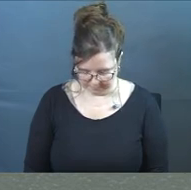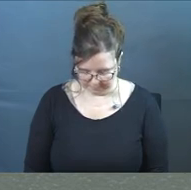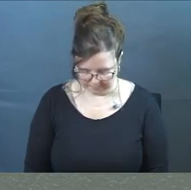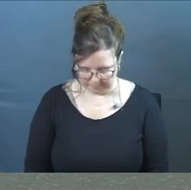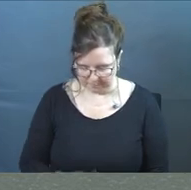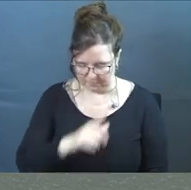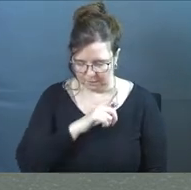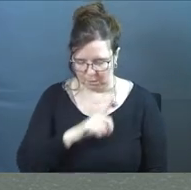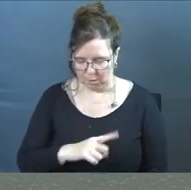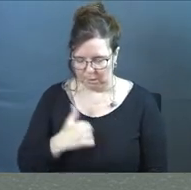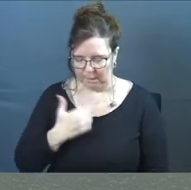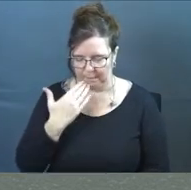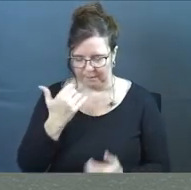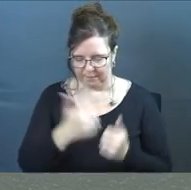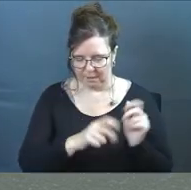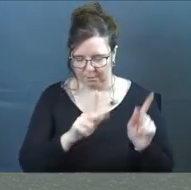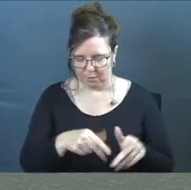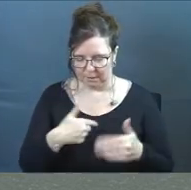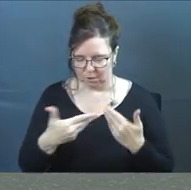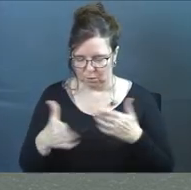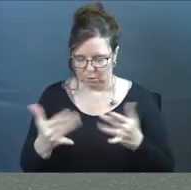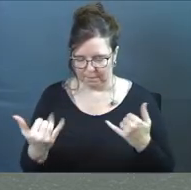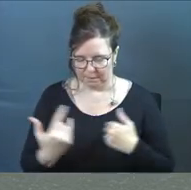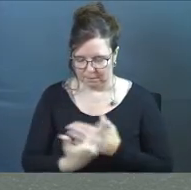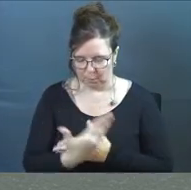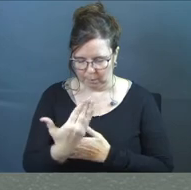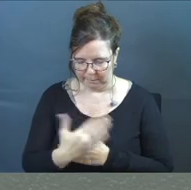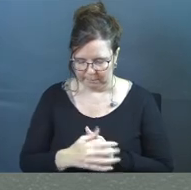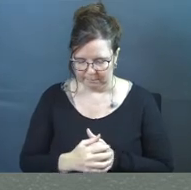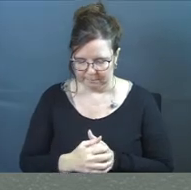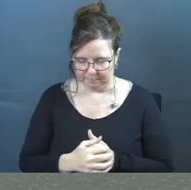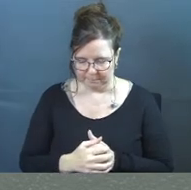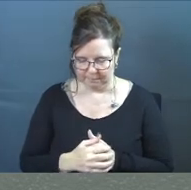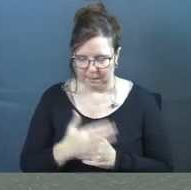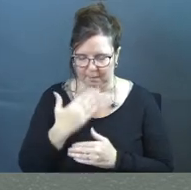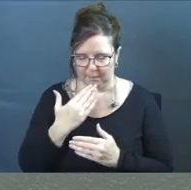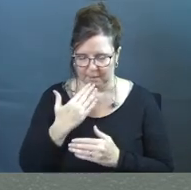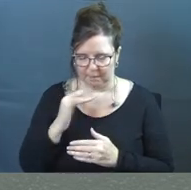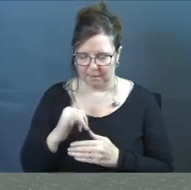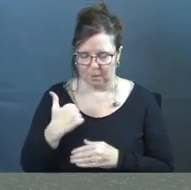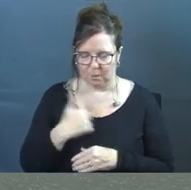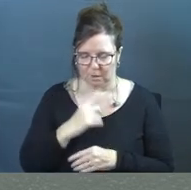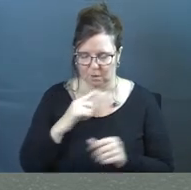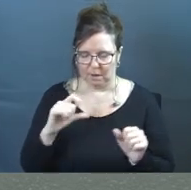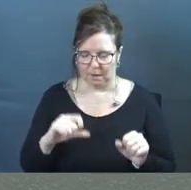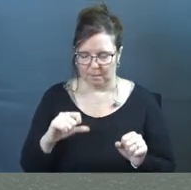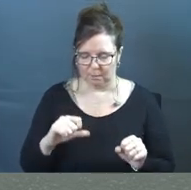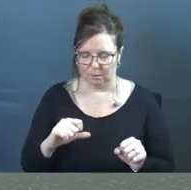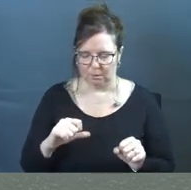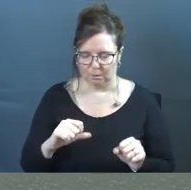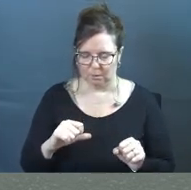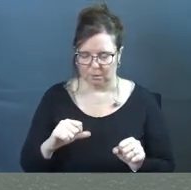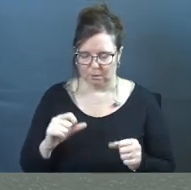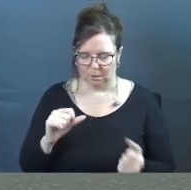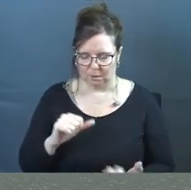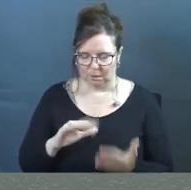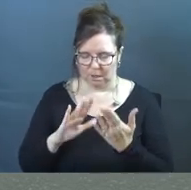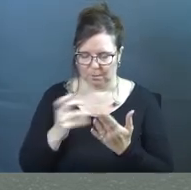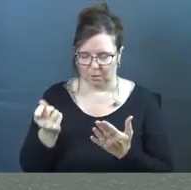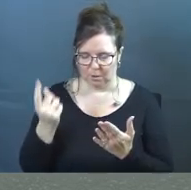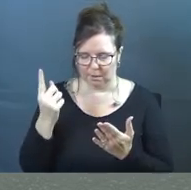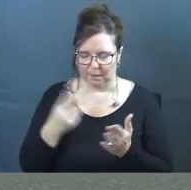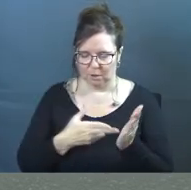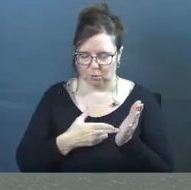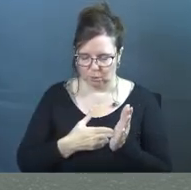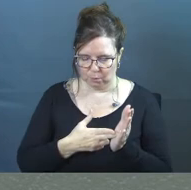Lord, I'm thankful for each and every person that's in the room this morning. I'm thankful that we are able to come with the understanding